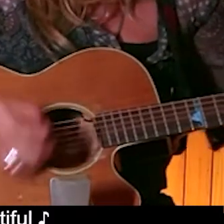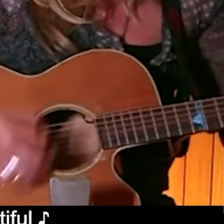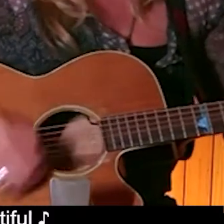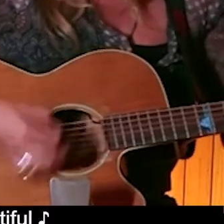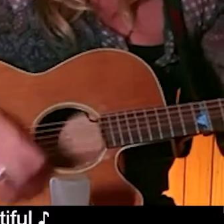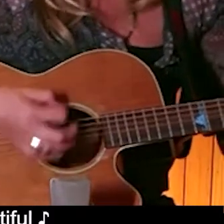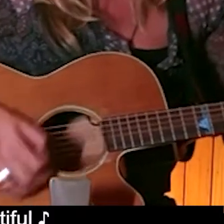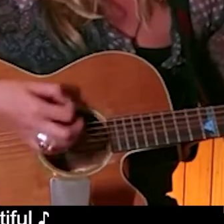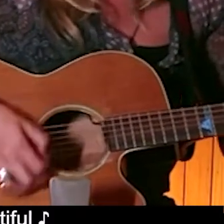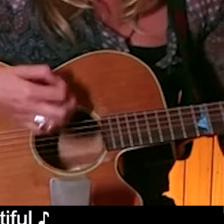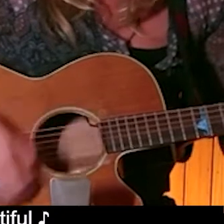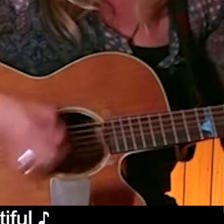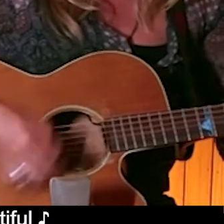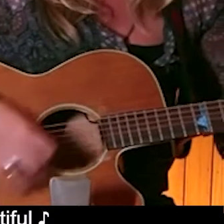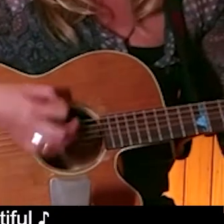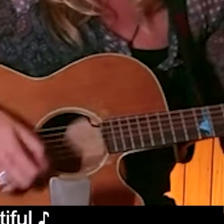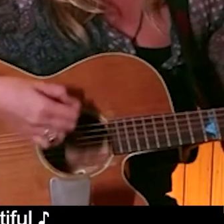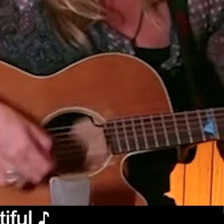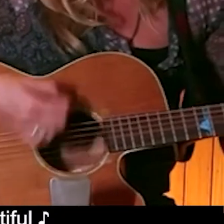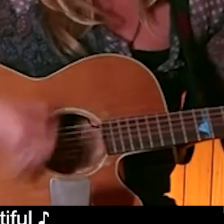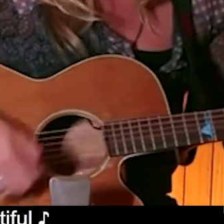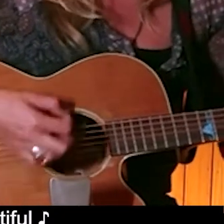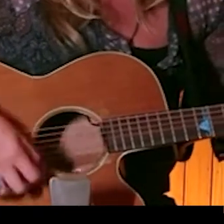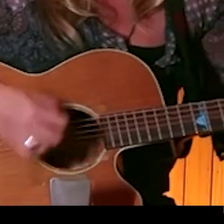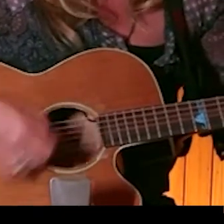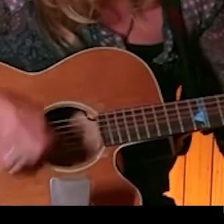-da-da